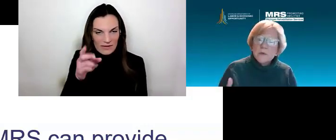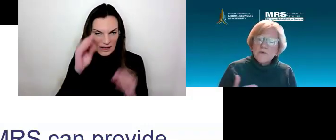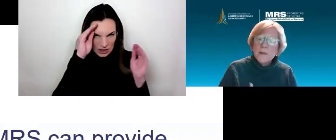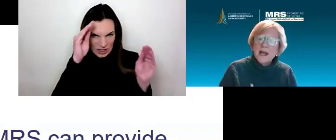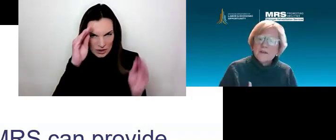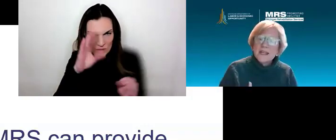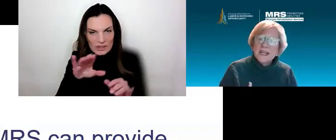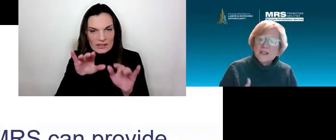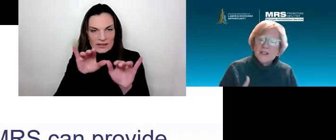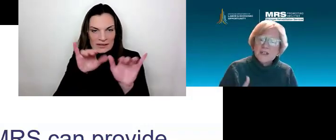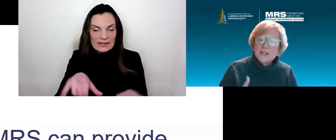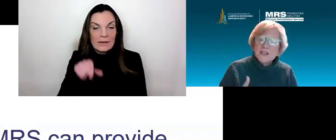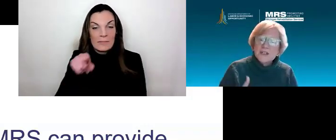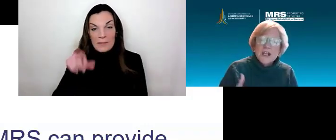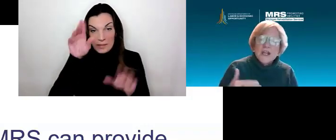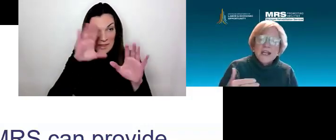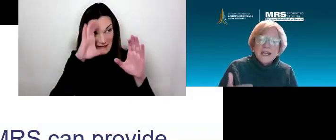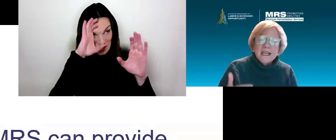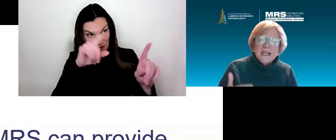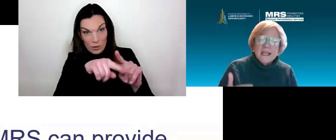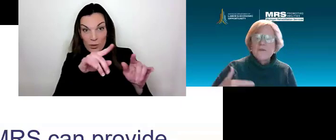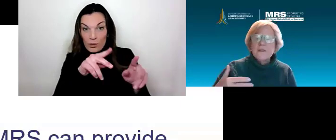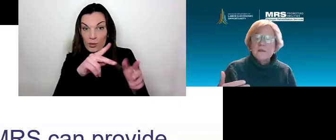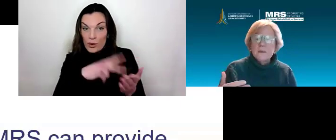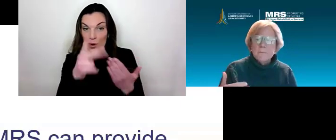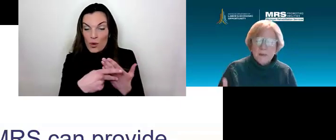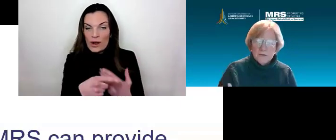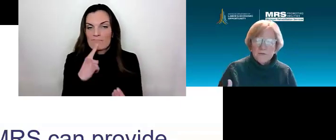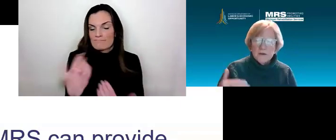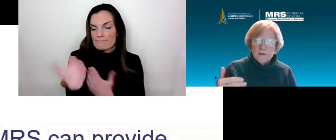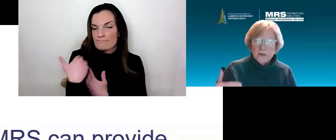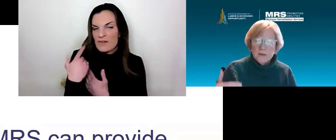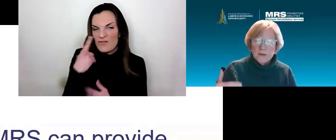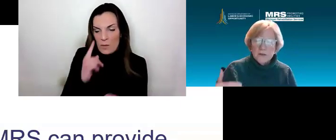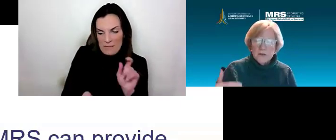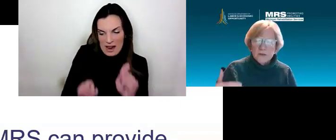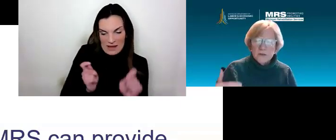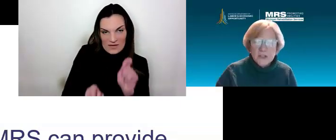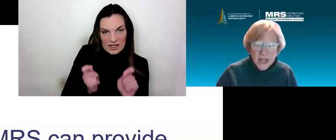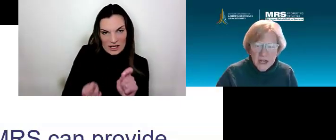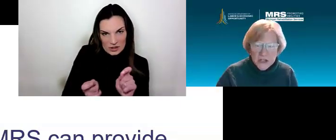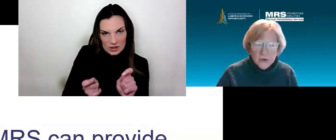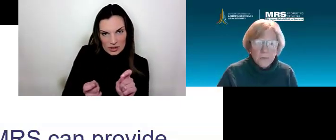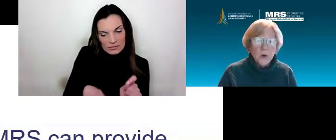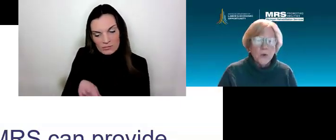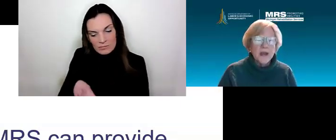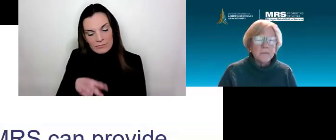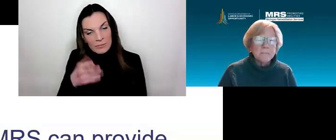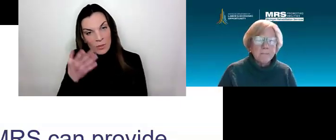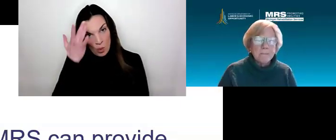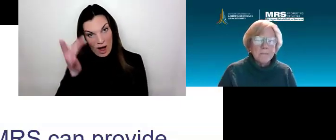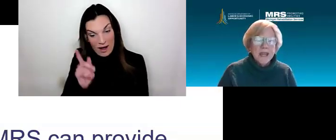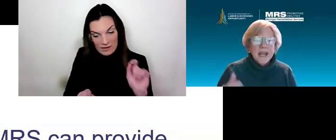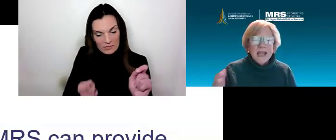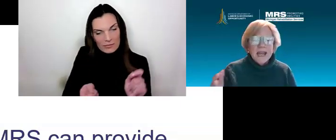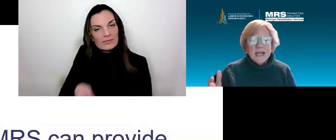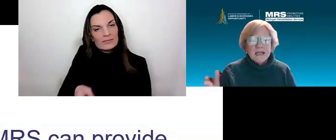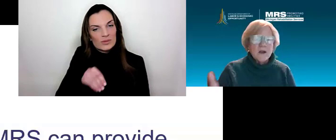responsible for modifications needed in order for them to benefit from the educational program.